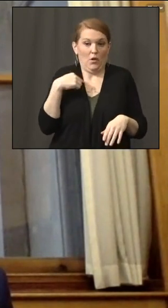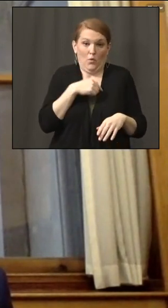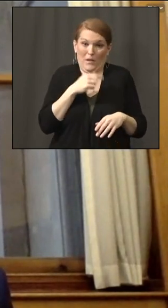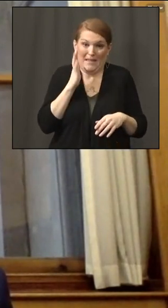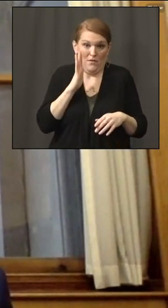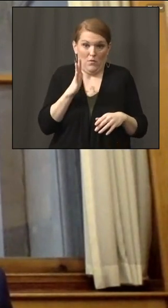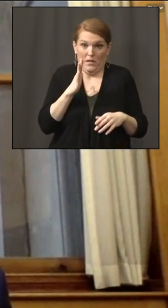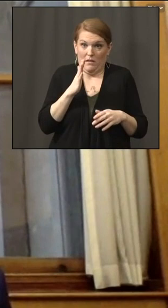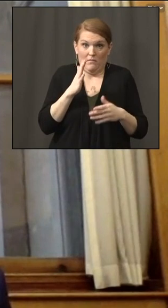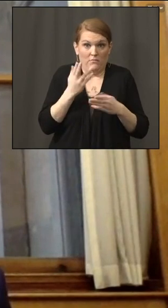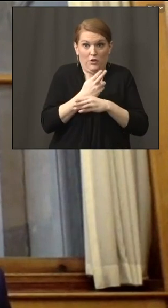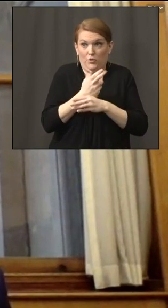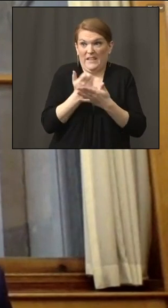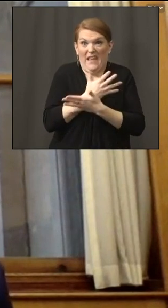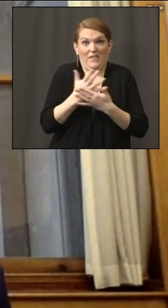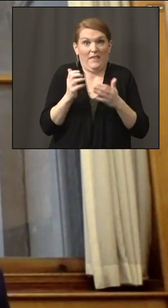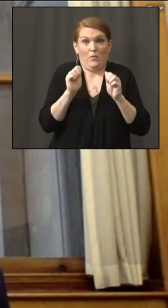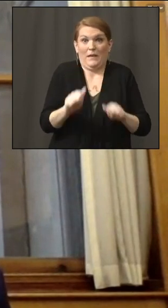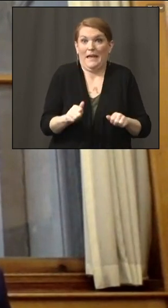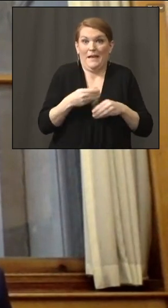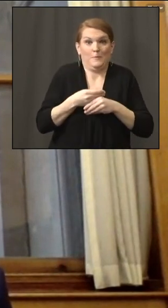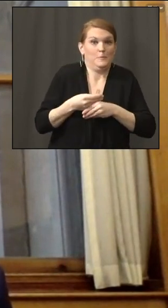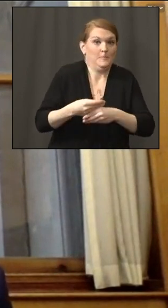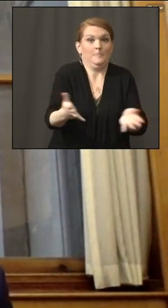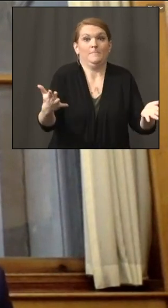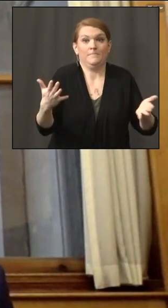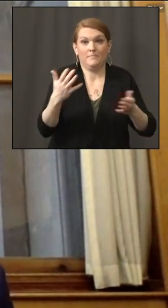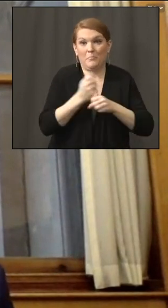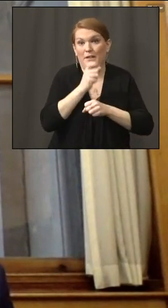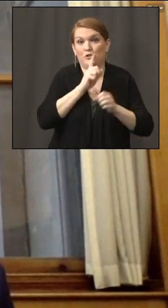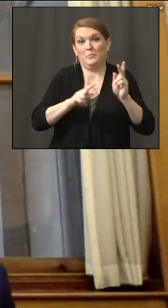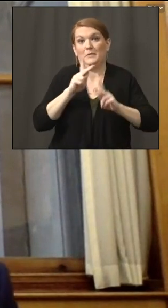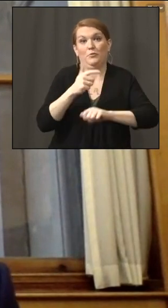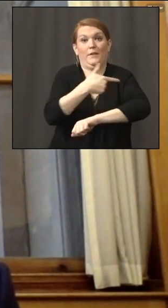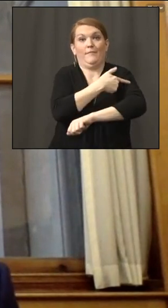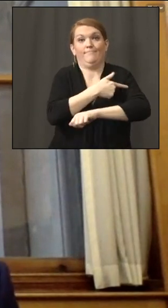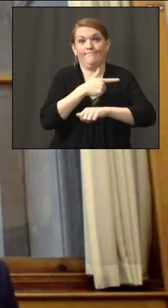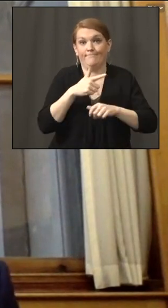help get through the population as quickly as possible. Thanks, guys.